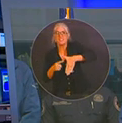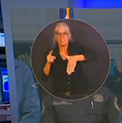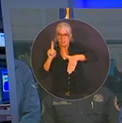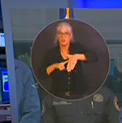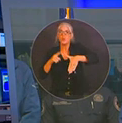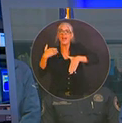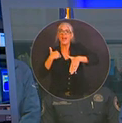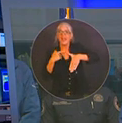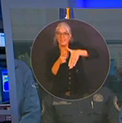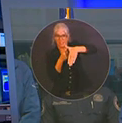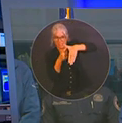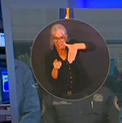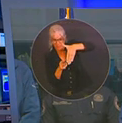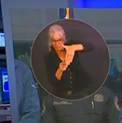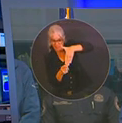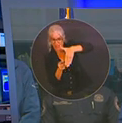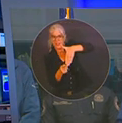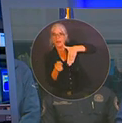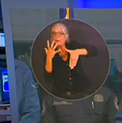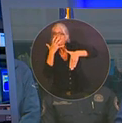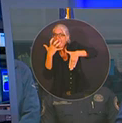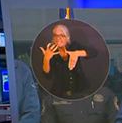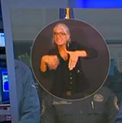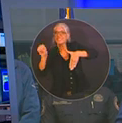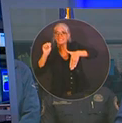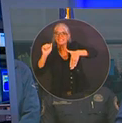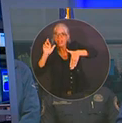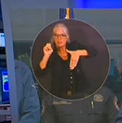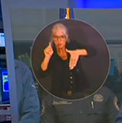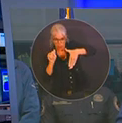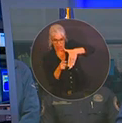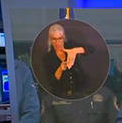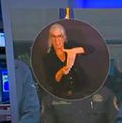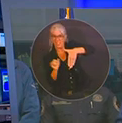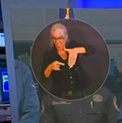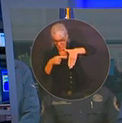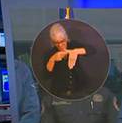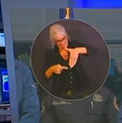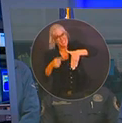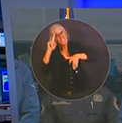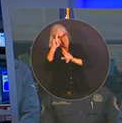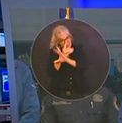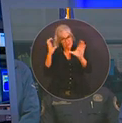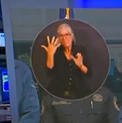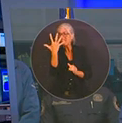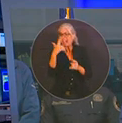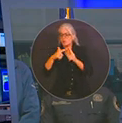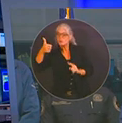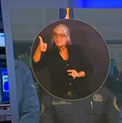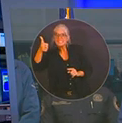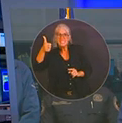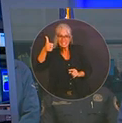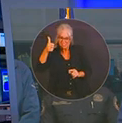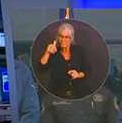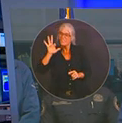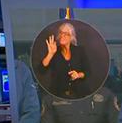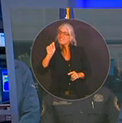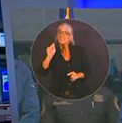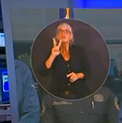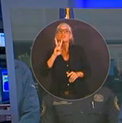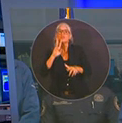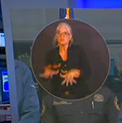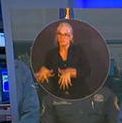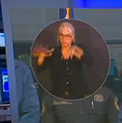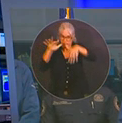Manatee and Sarasota. Five to 10 peak storm surge is forecast from Yankee Town southward and then from